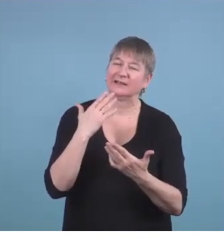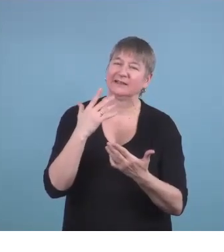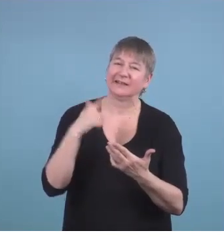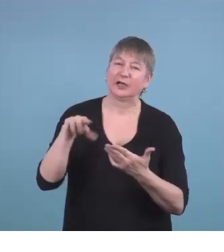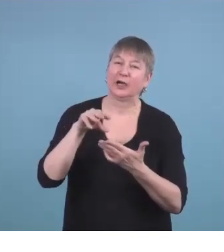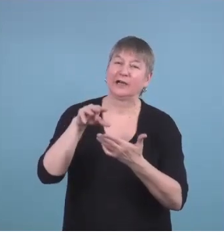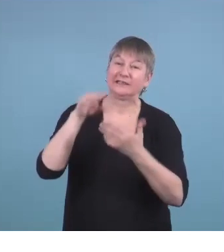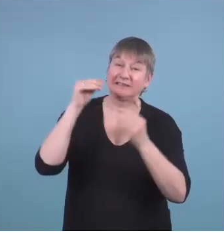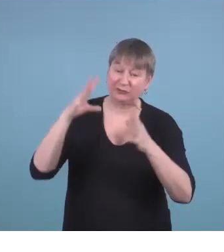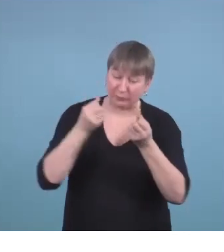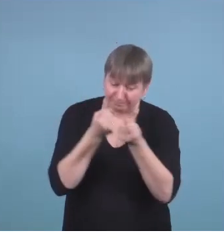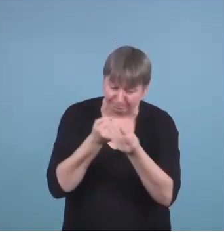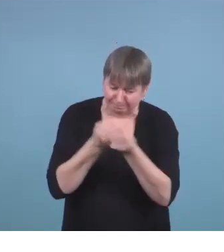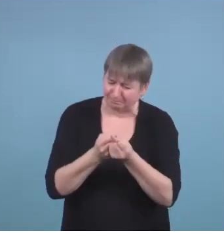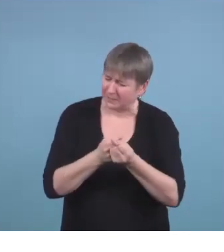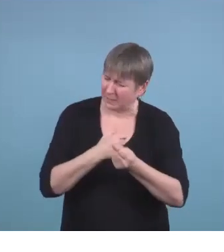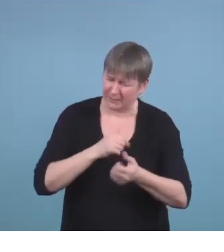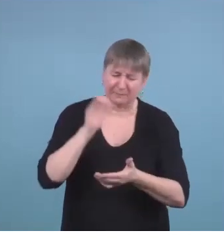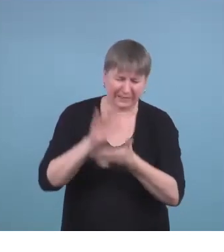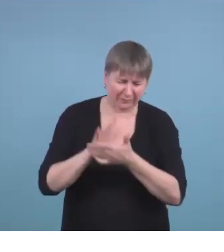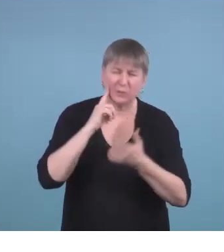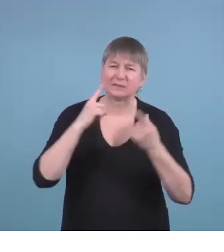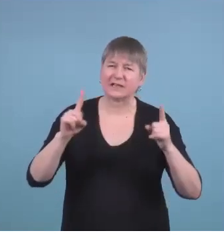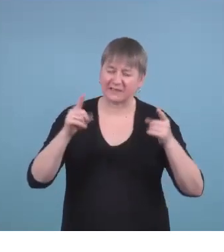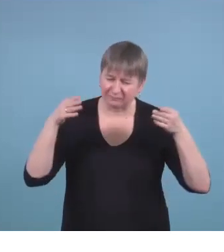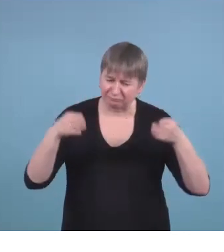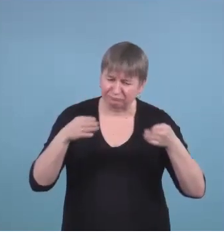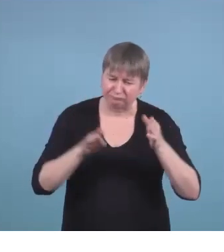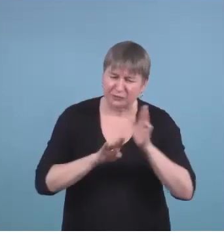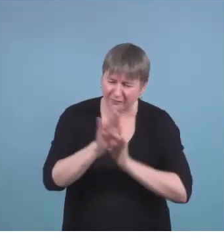and our constant focus on their development